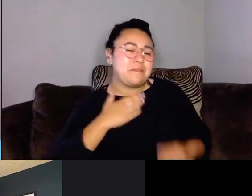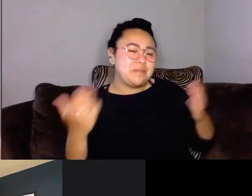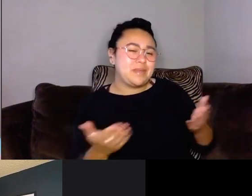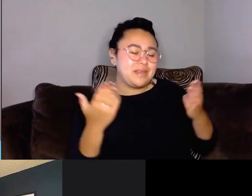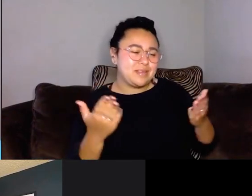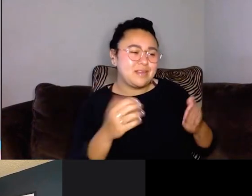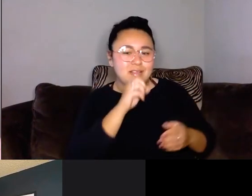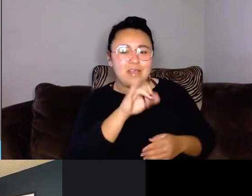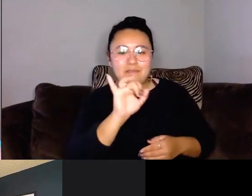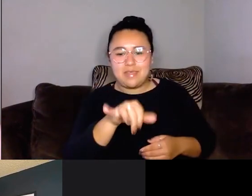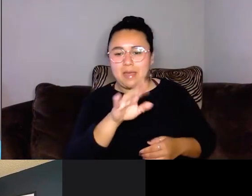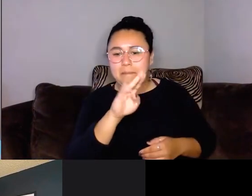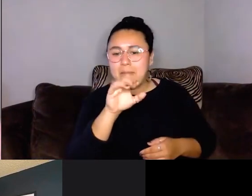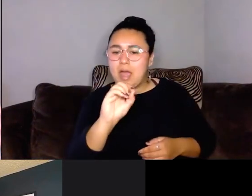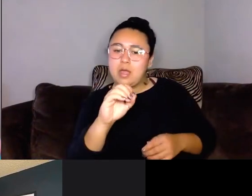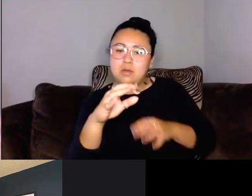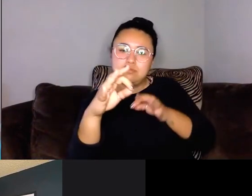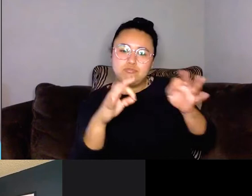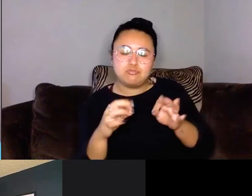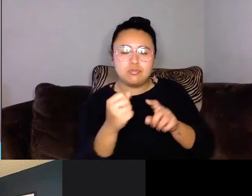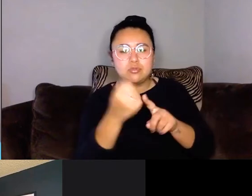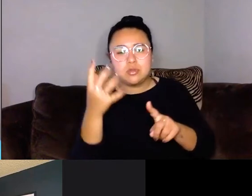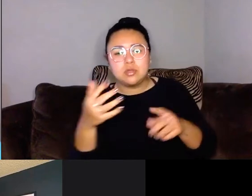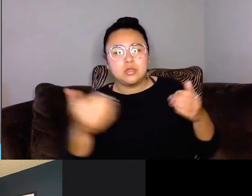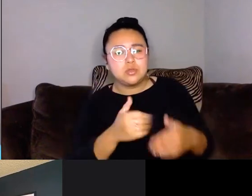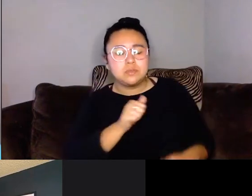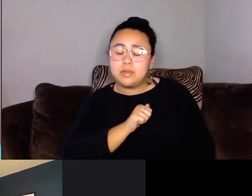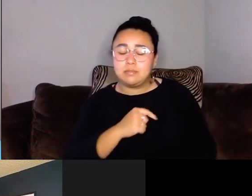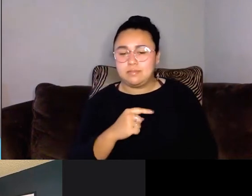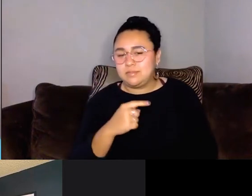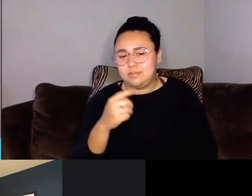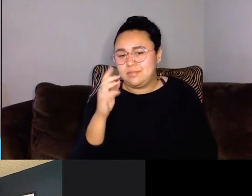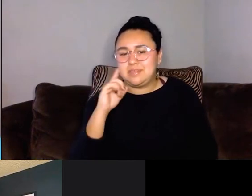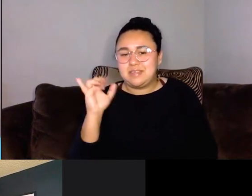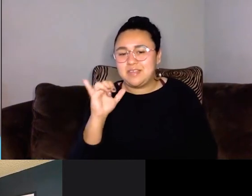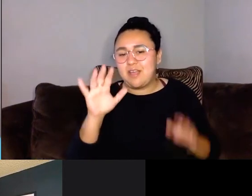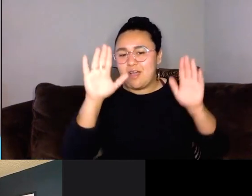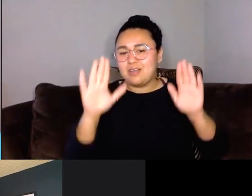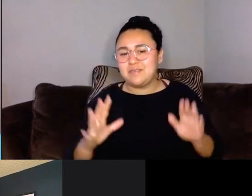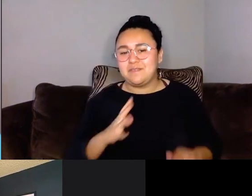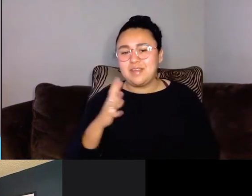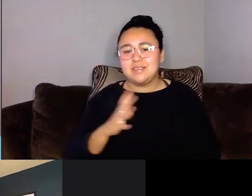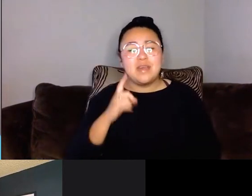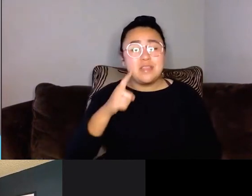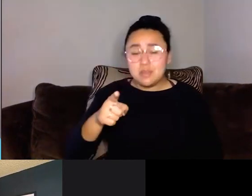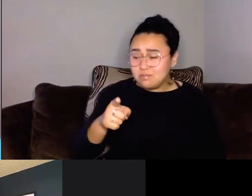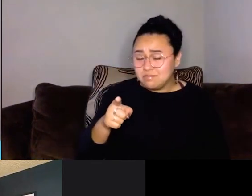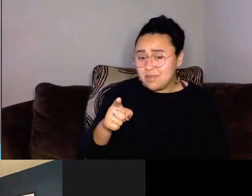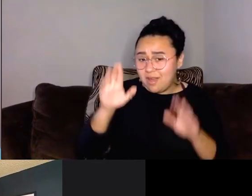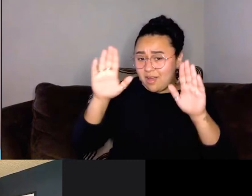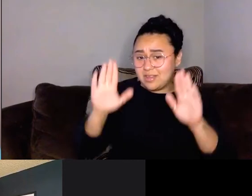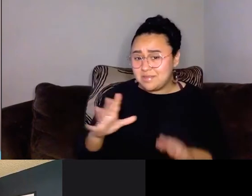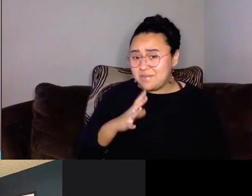I love that little bio. makes me sound so awesome and fancy. I love that. We think you're awesome and fancy, so